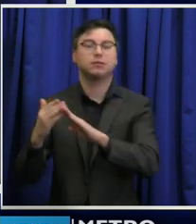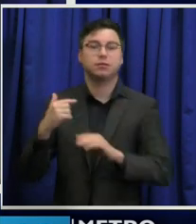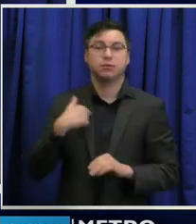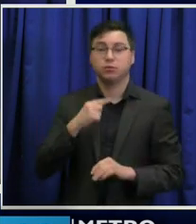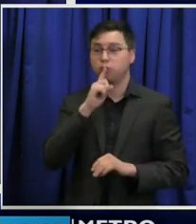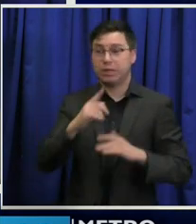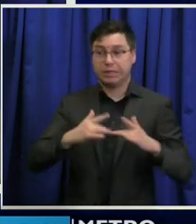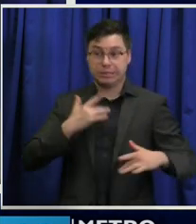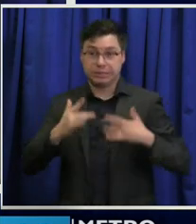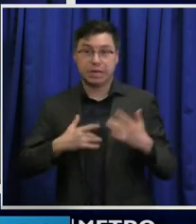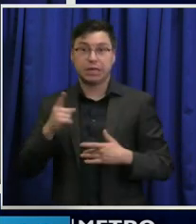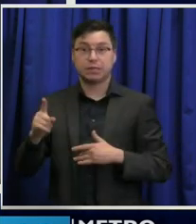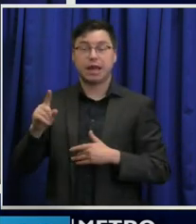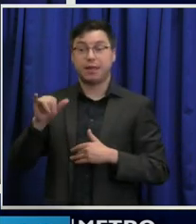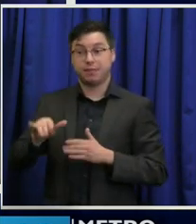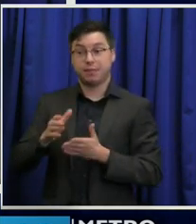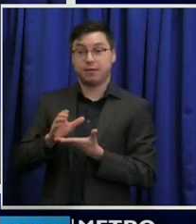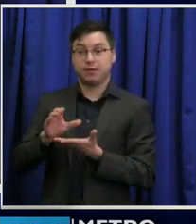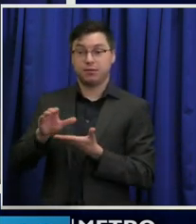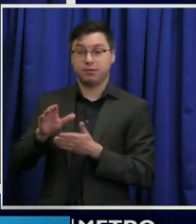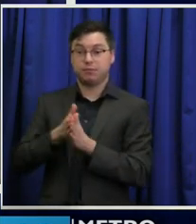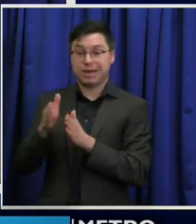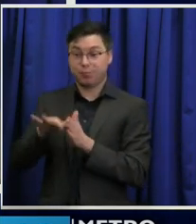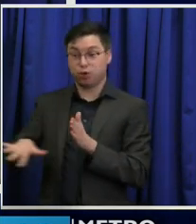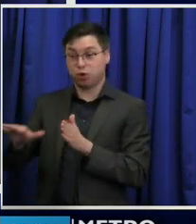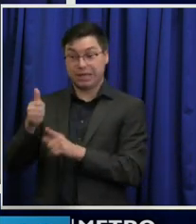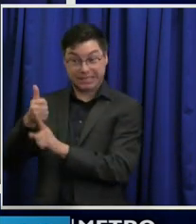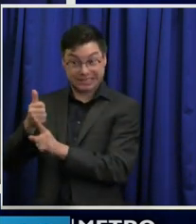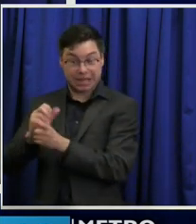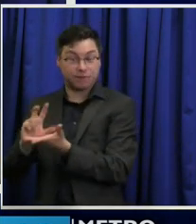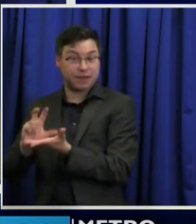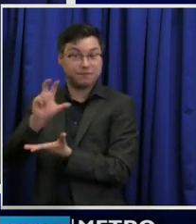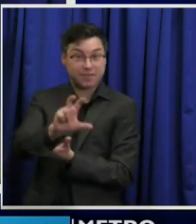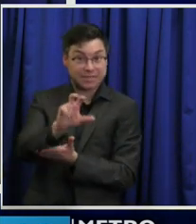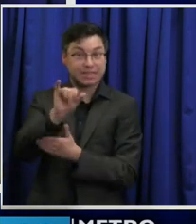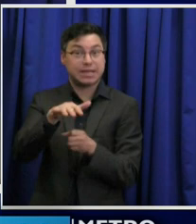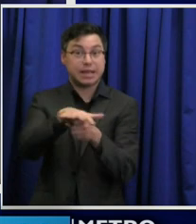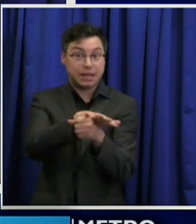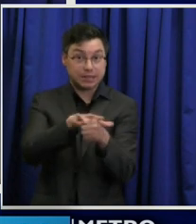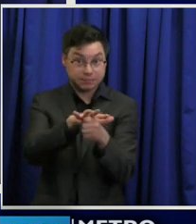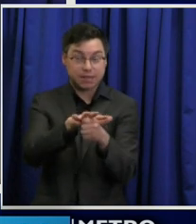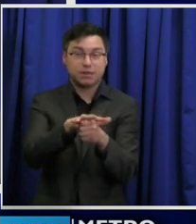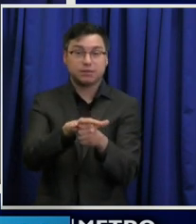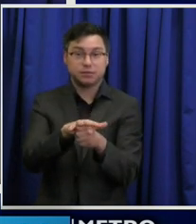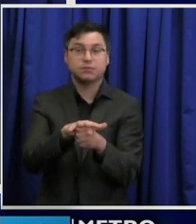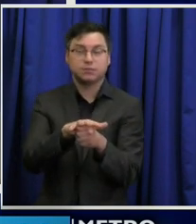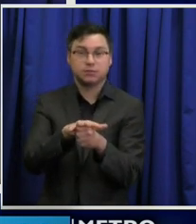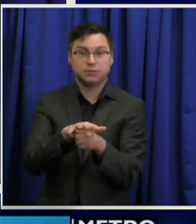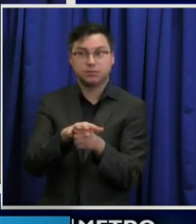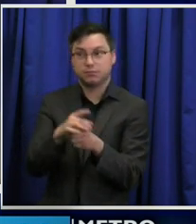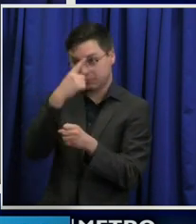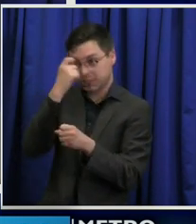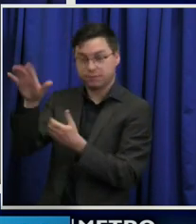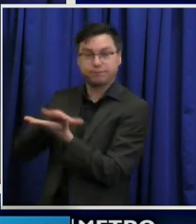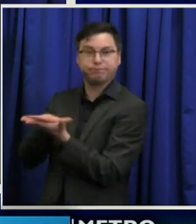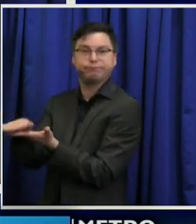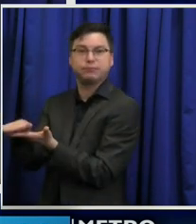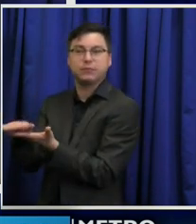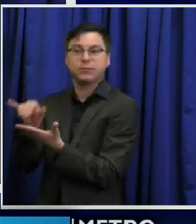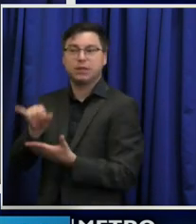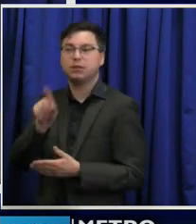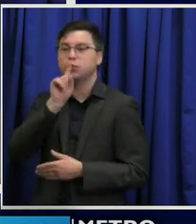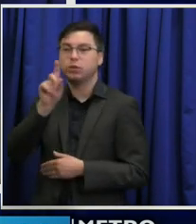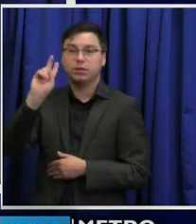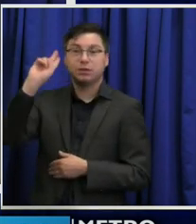neighborhood is making the investment in this space. And it's being done through the auspices of a very nationally